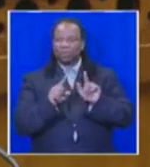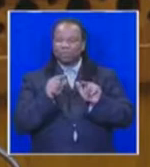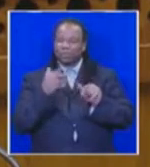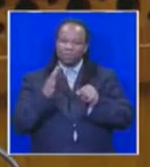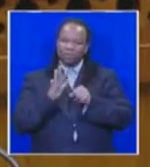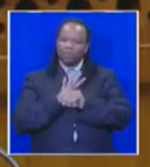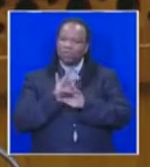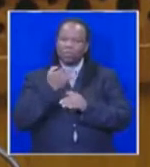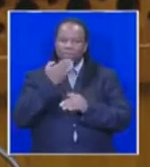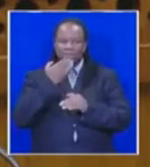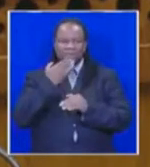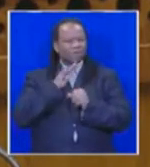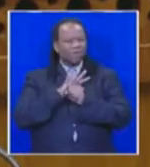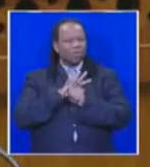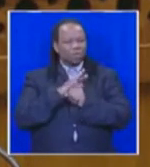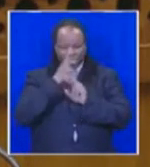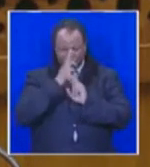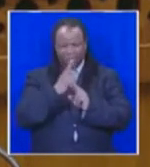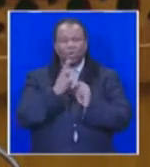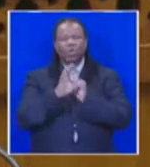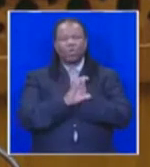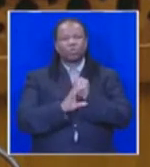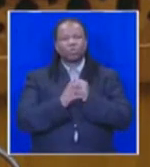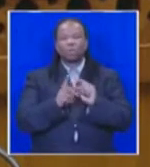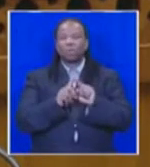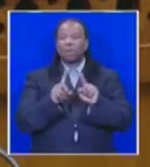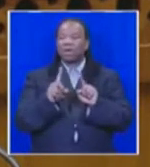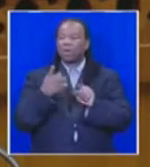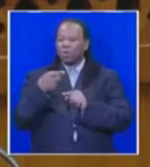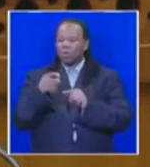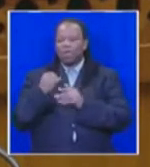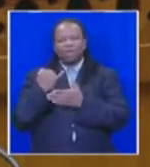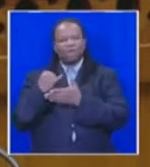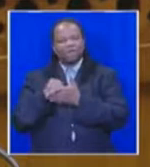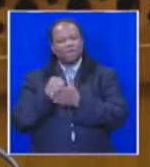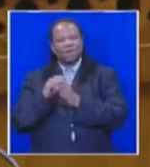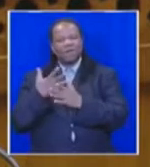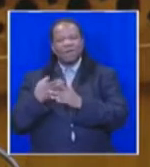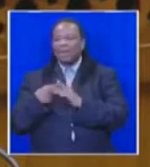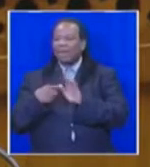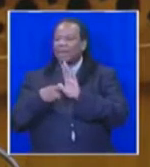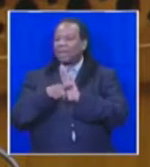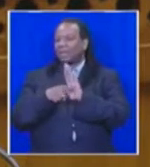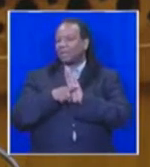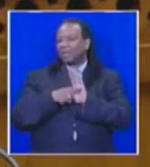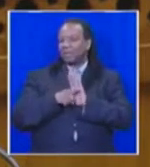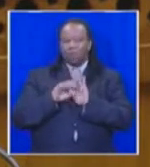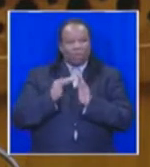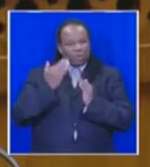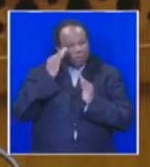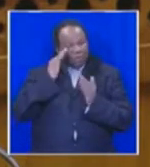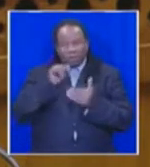disrespect for the Constitution but an expression of how seriously we felt the negative impact of those clauses would be on South Africa.